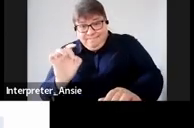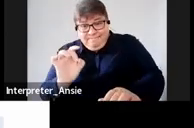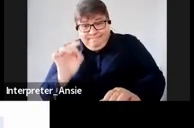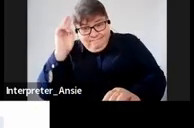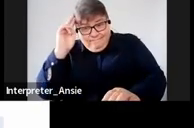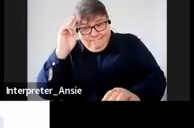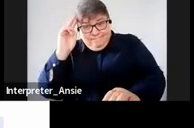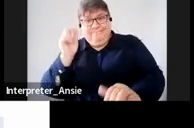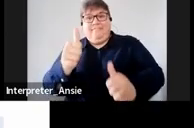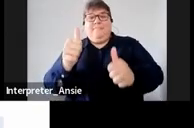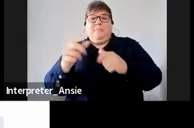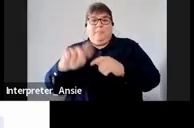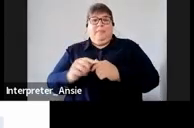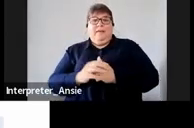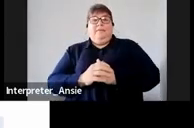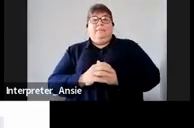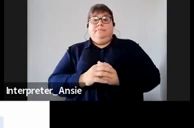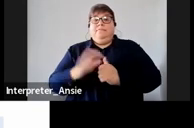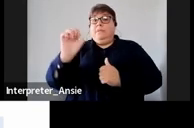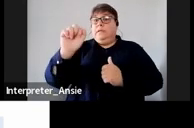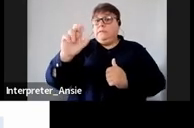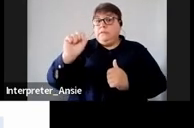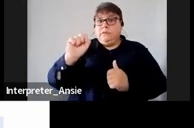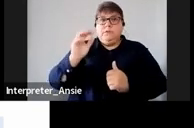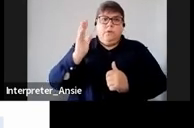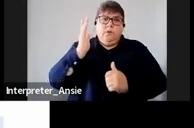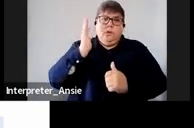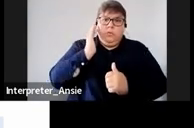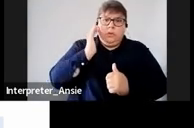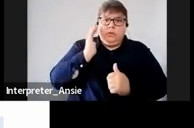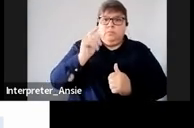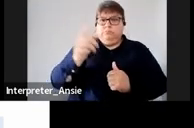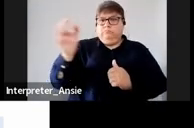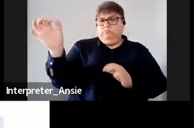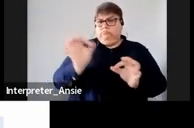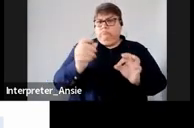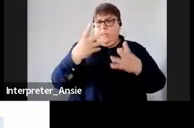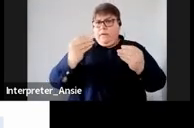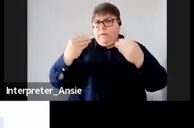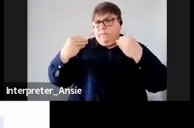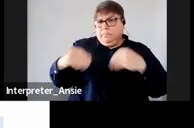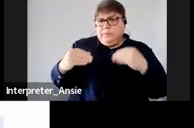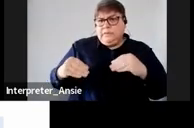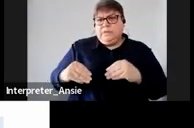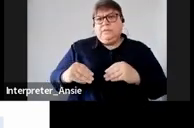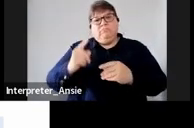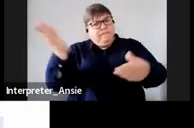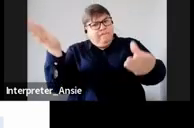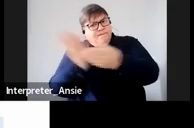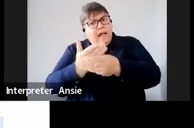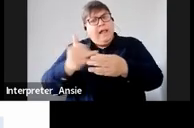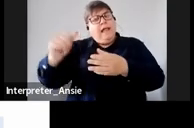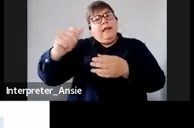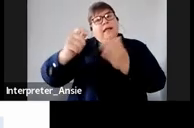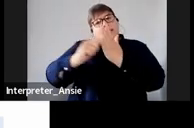whether a self-employed individuals or businesses you are required to register your business with starts file your tax returns and pay required